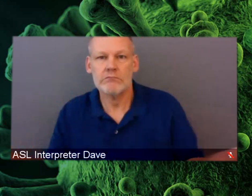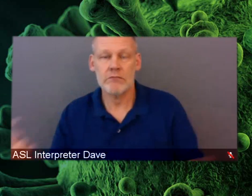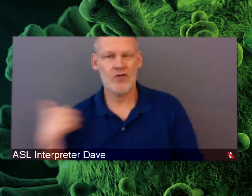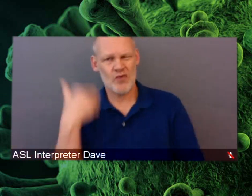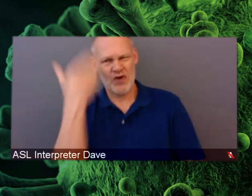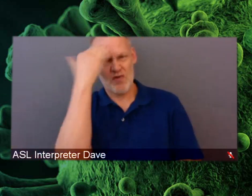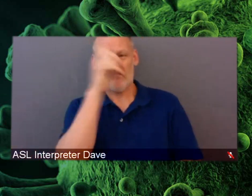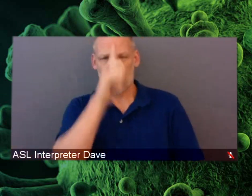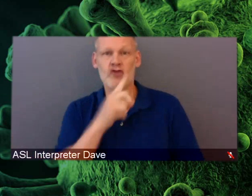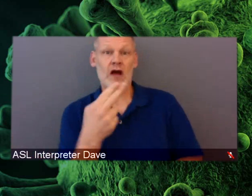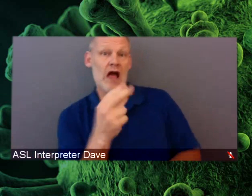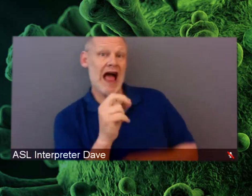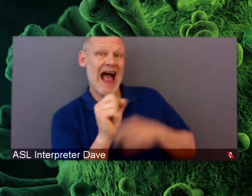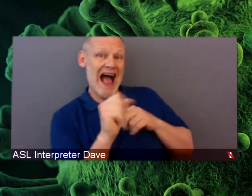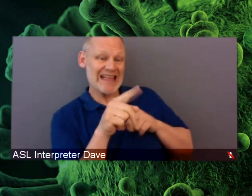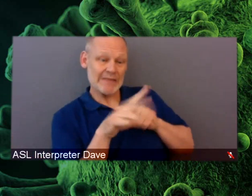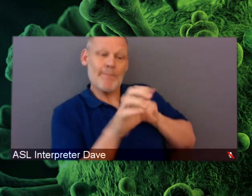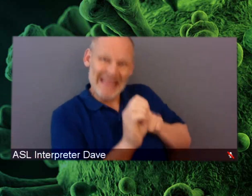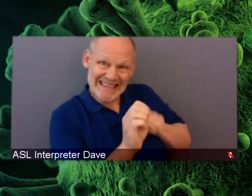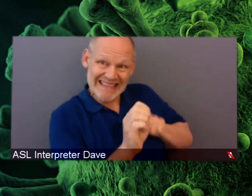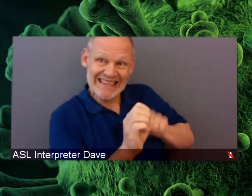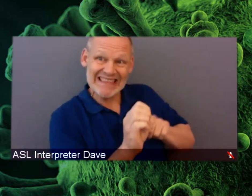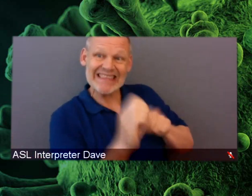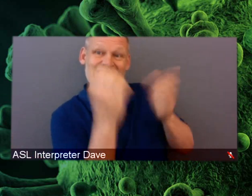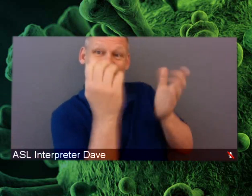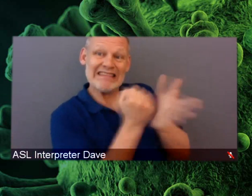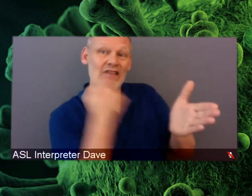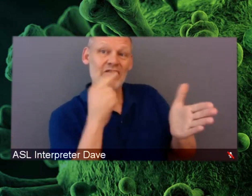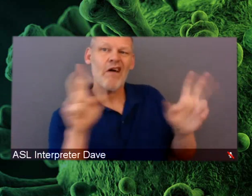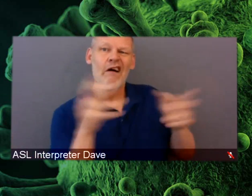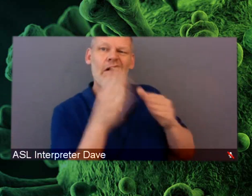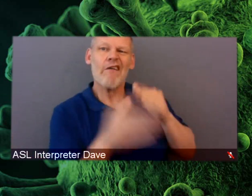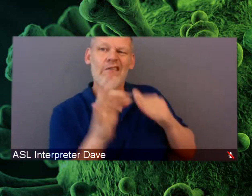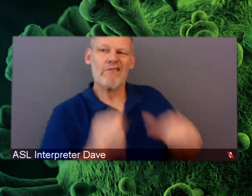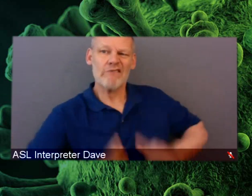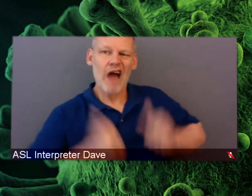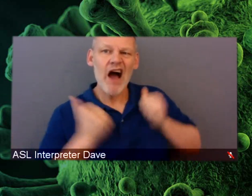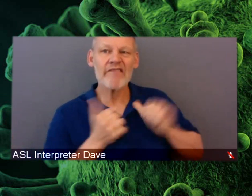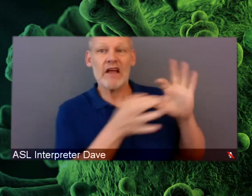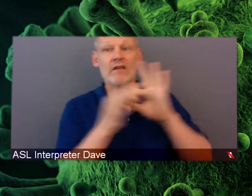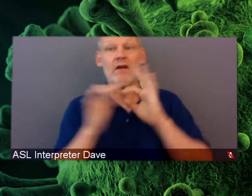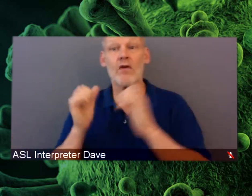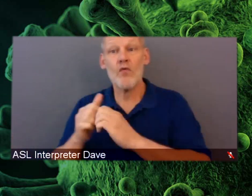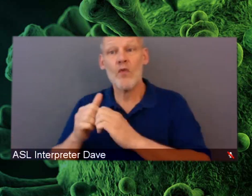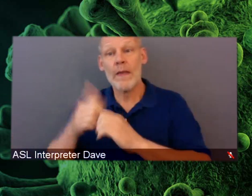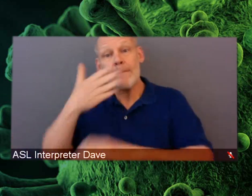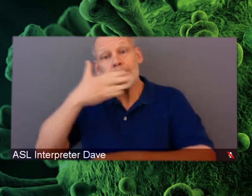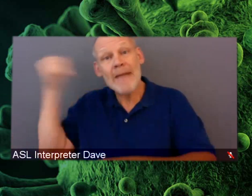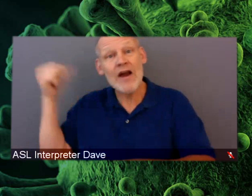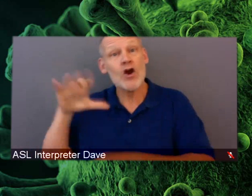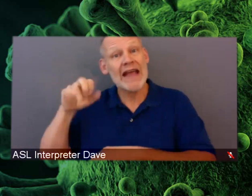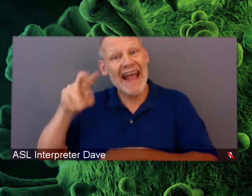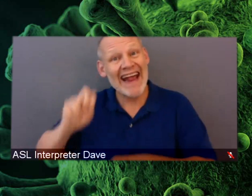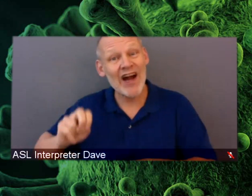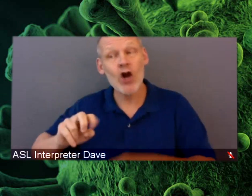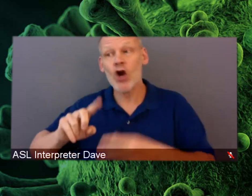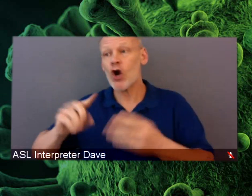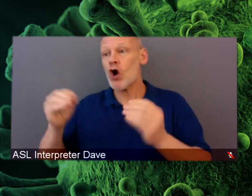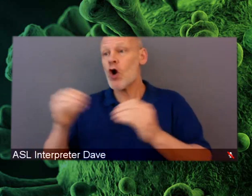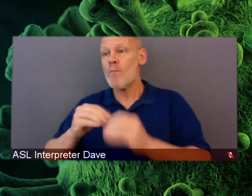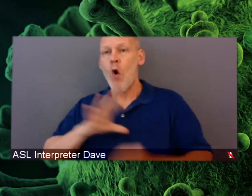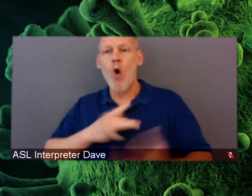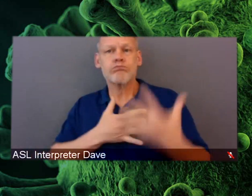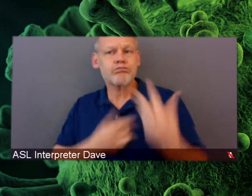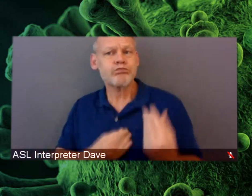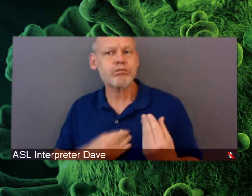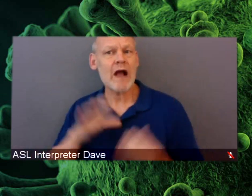and using hospice at end of life is associated with better outcomes, better care, more humane care. And it's important to